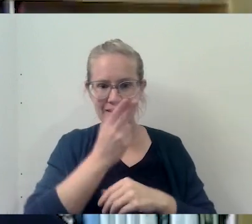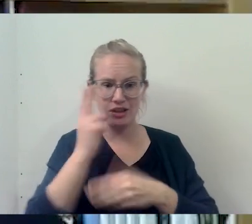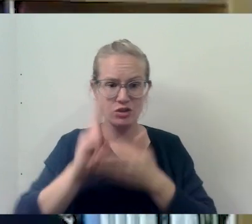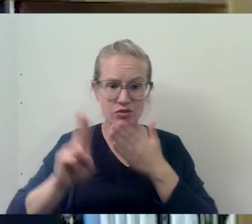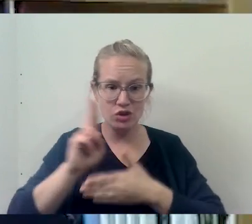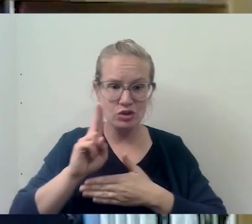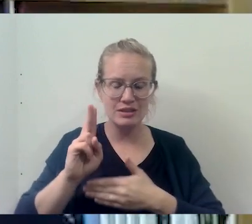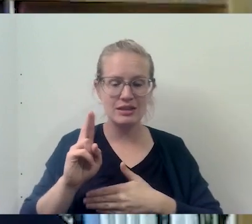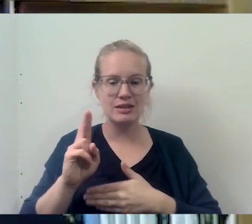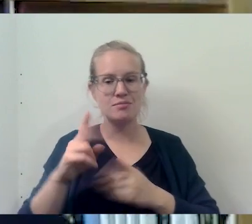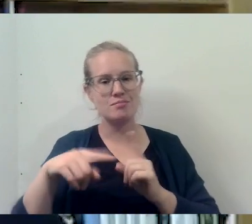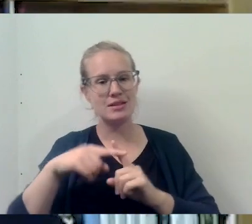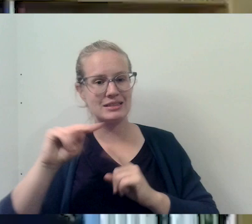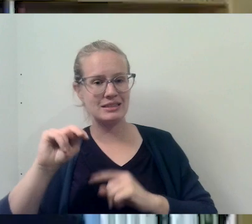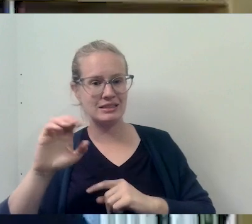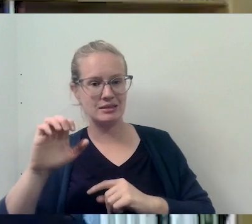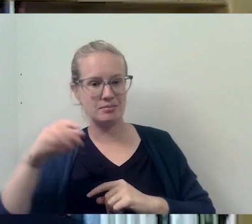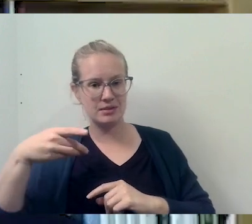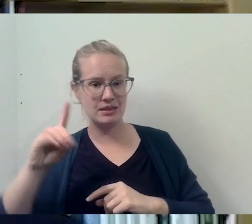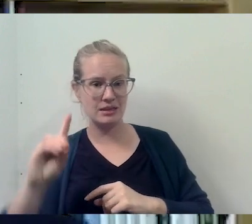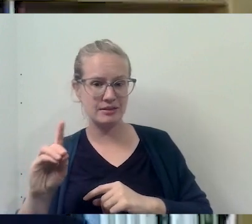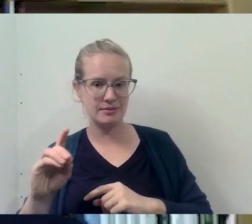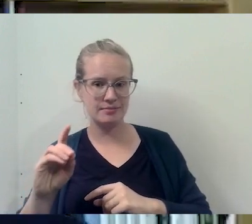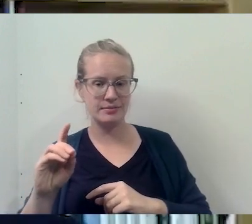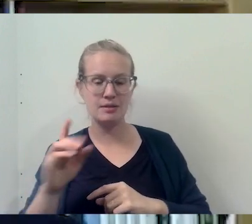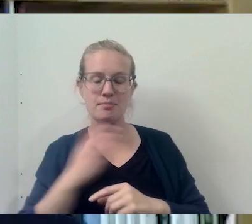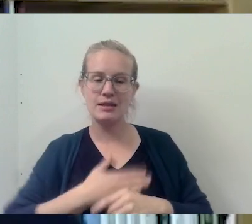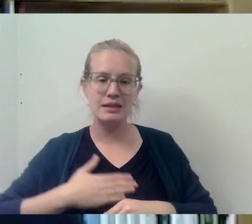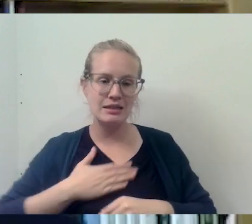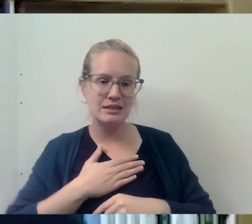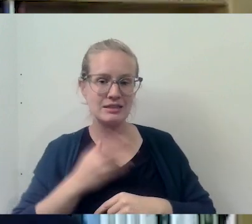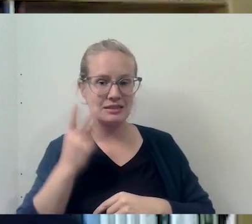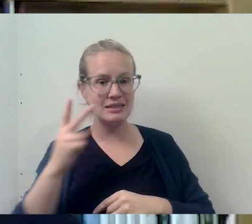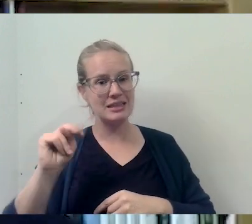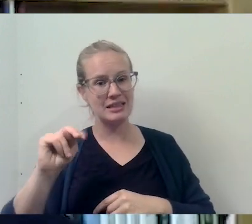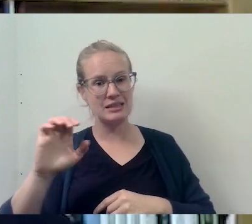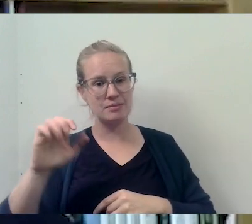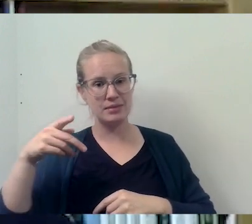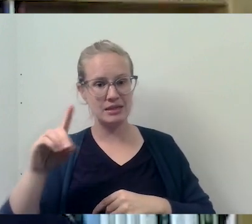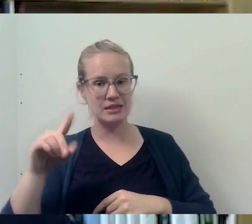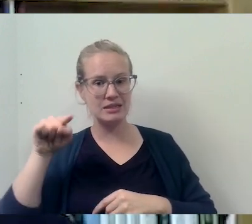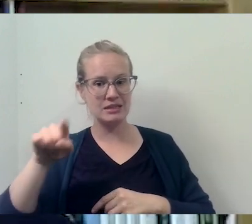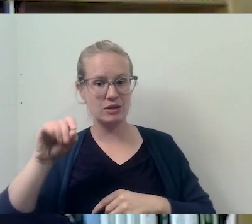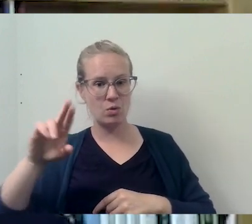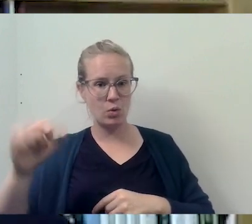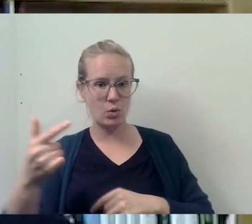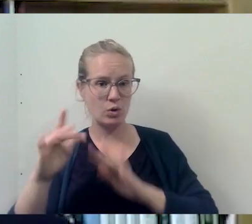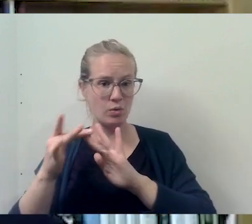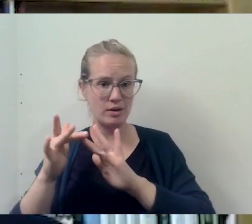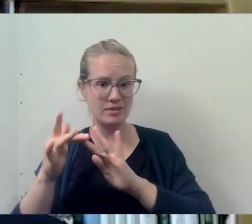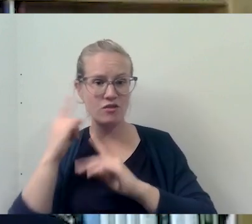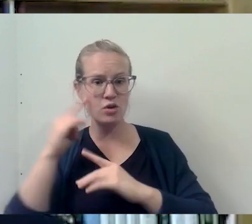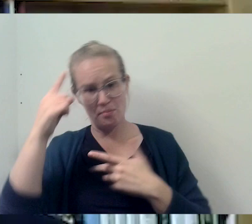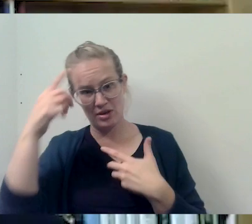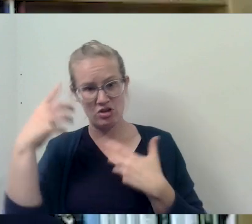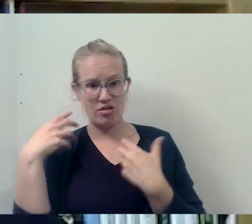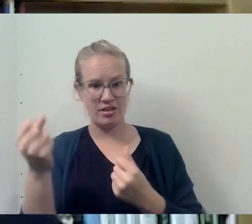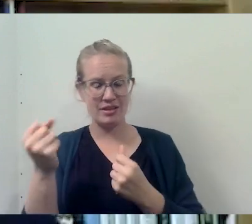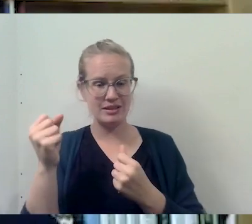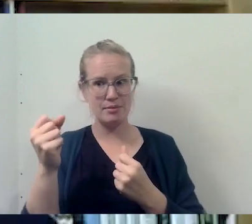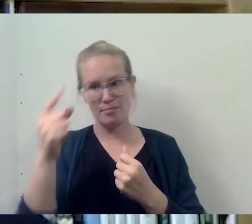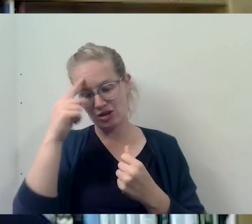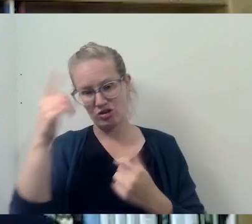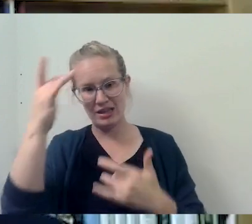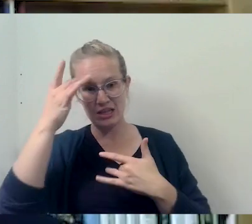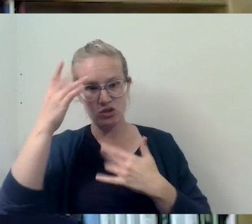University as well as NCPD. And please check out the ncpd.org website for mental health and illness